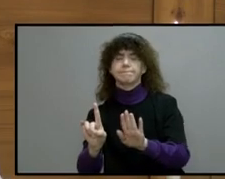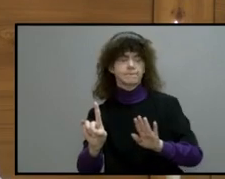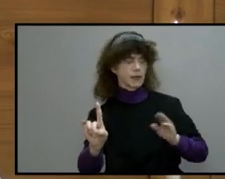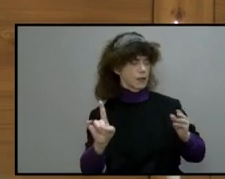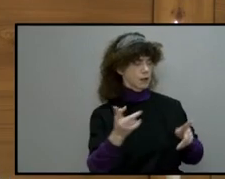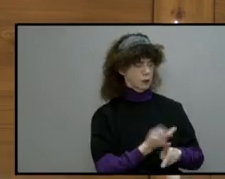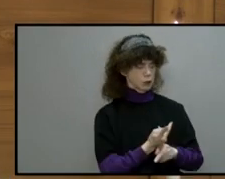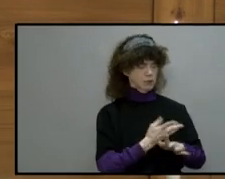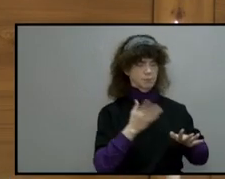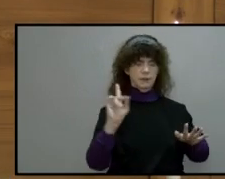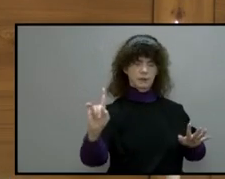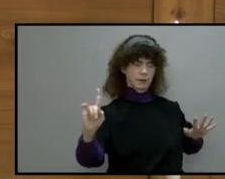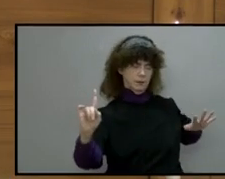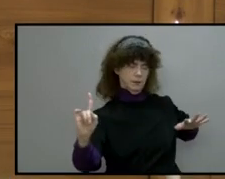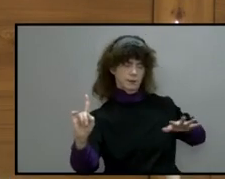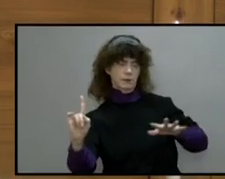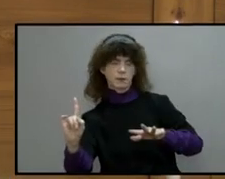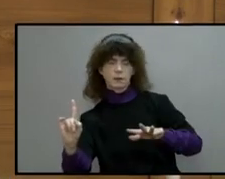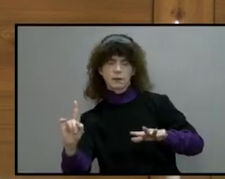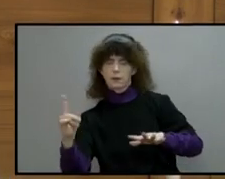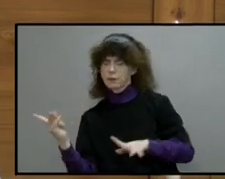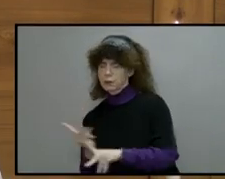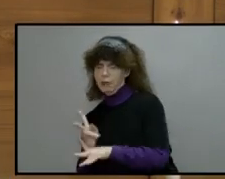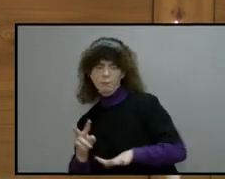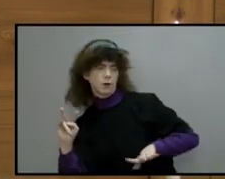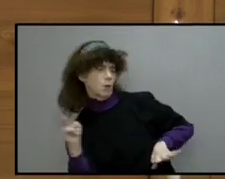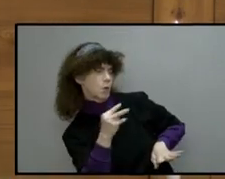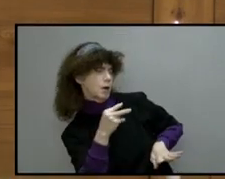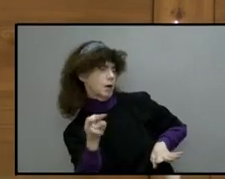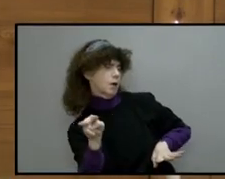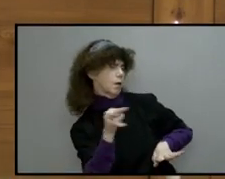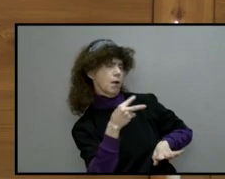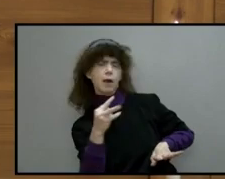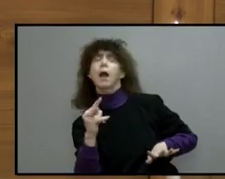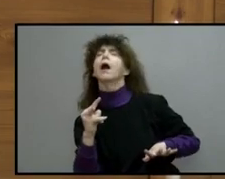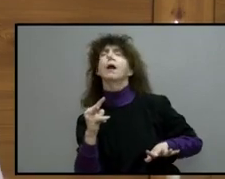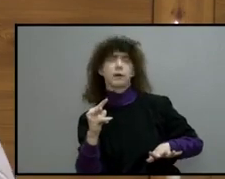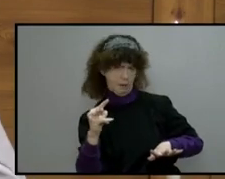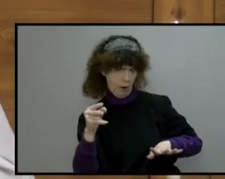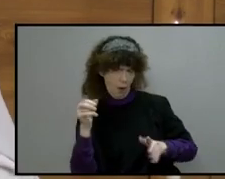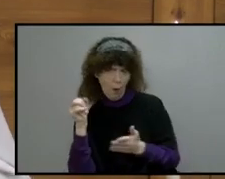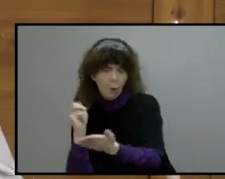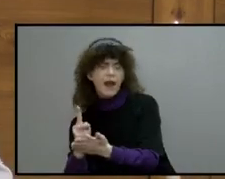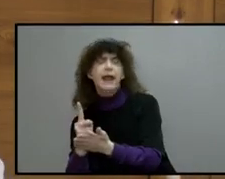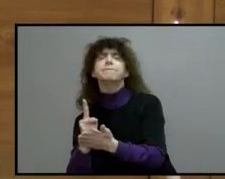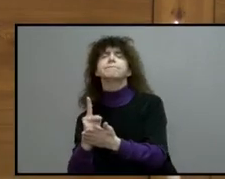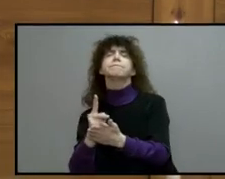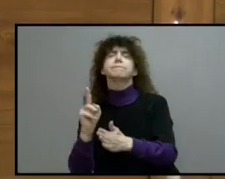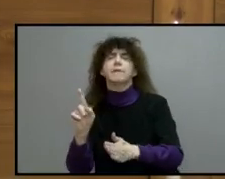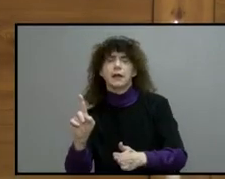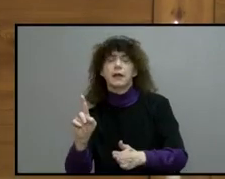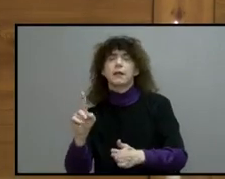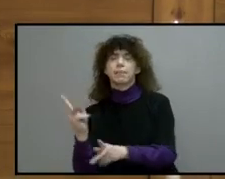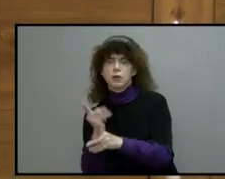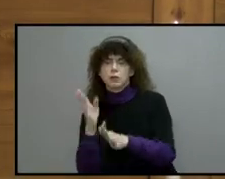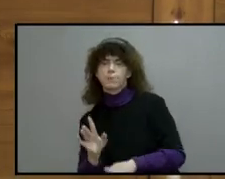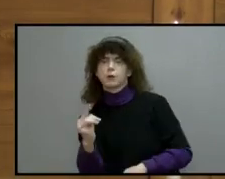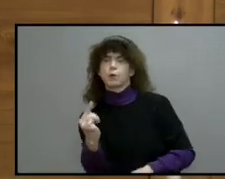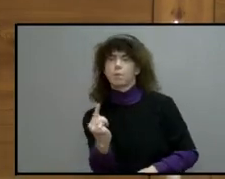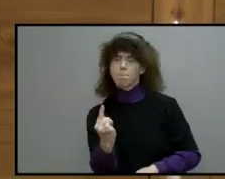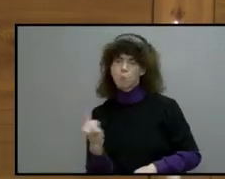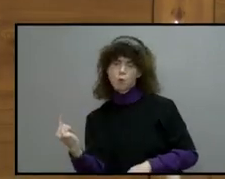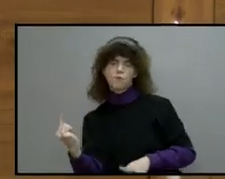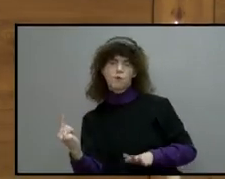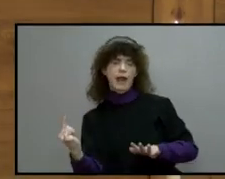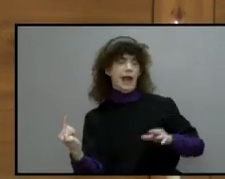satisfied that all was well, turned his body sideways so the sheep could move past him into the pen.